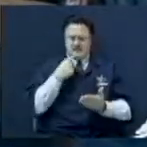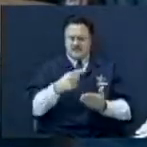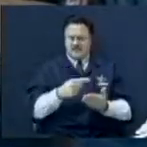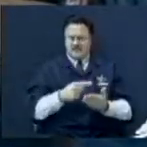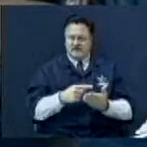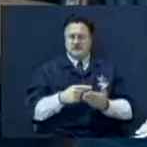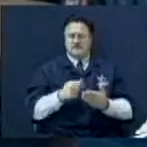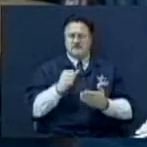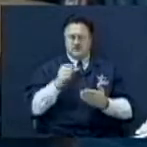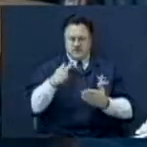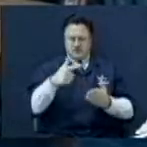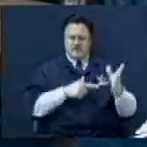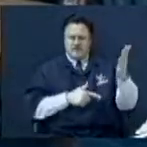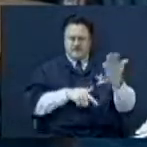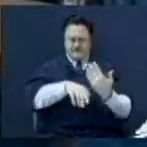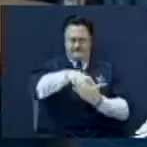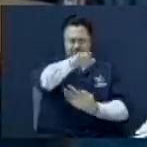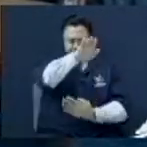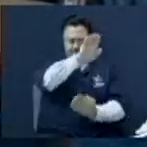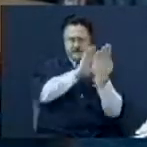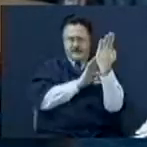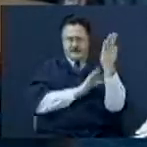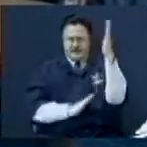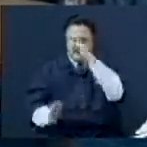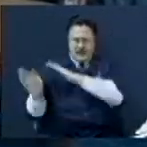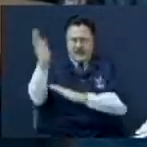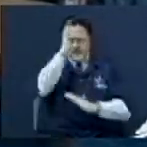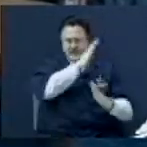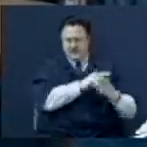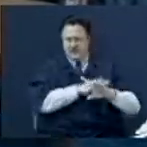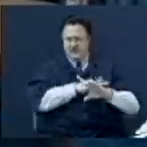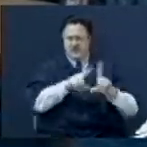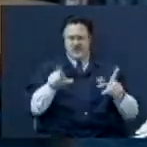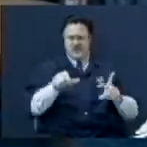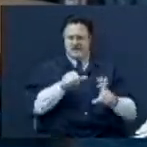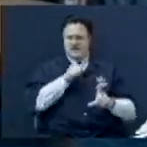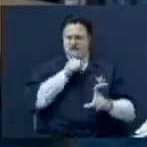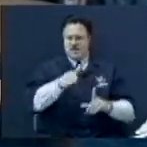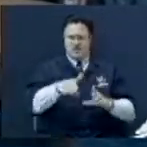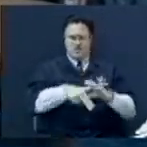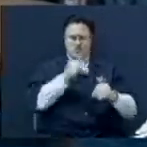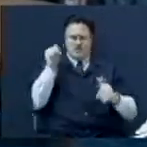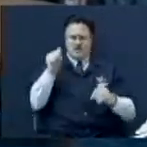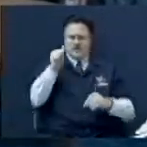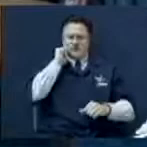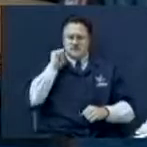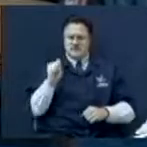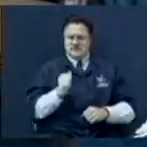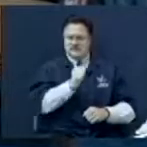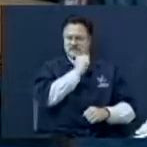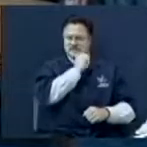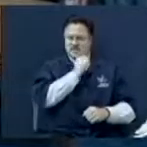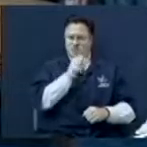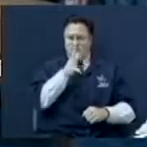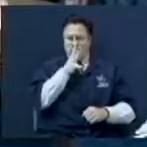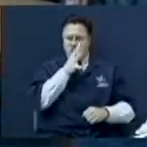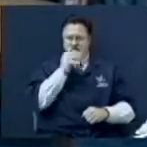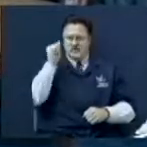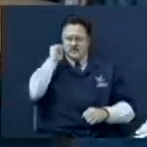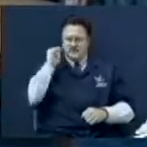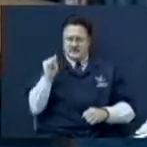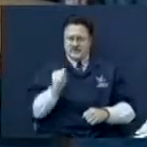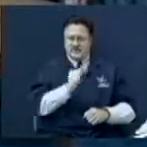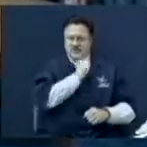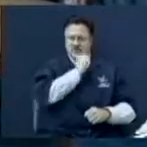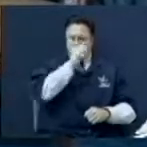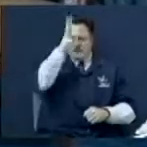know you're getting under a battle. I know you're under a load. There's some of you single mothers under a load. Some of you single daddies under a load. Some of